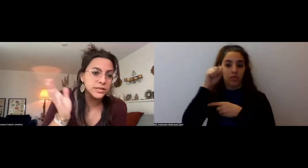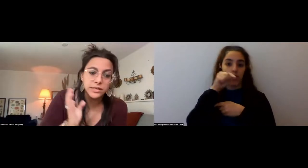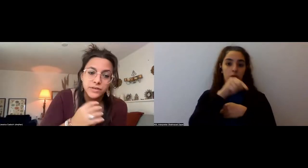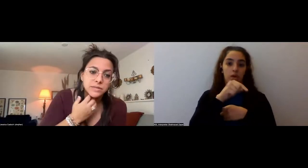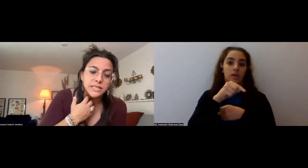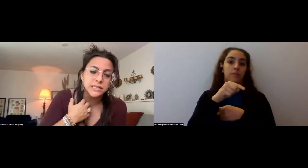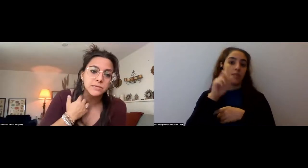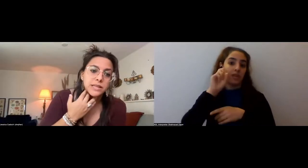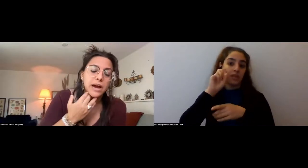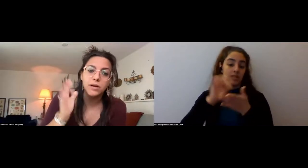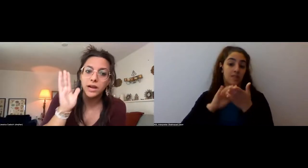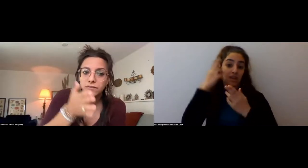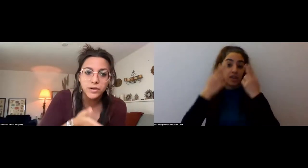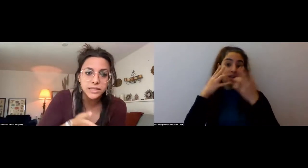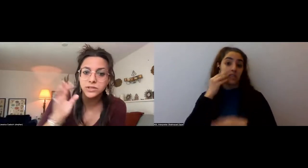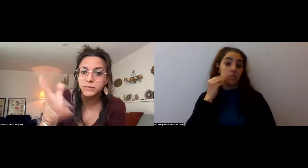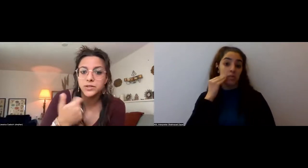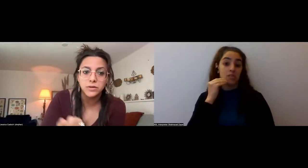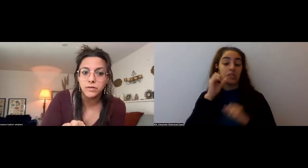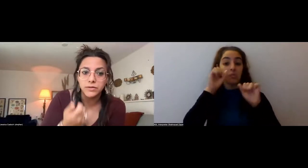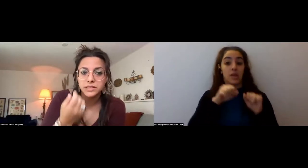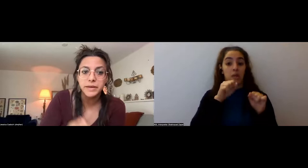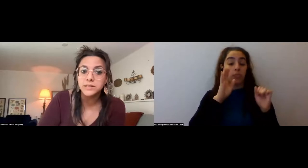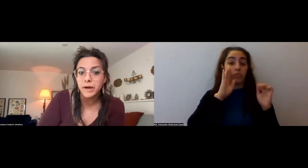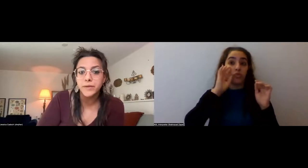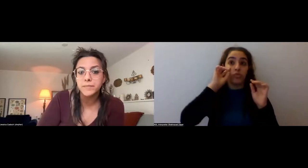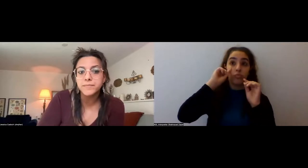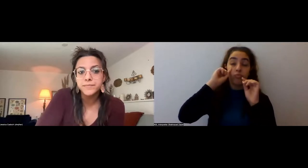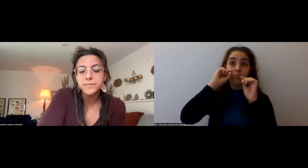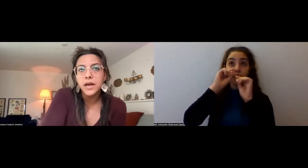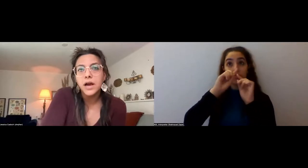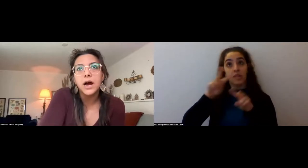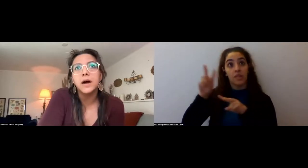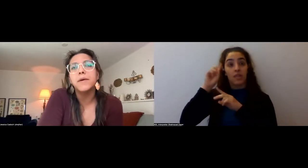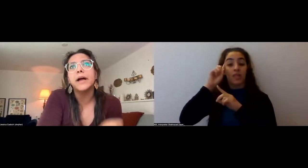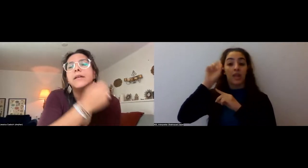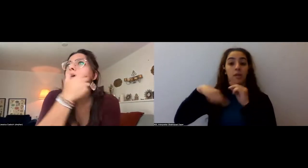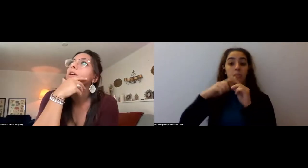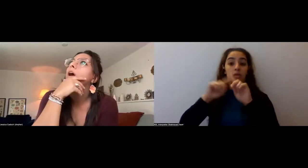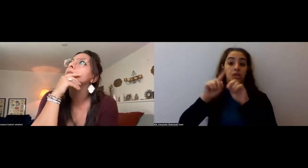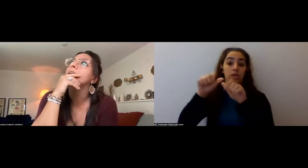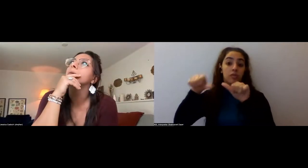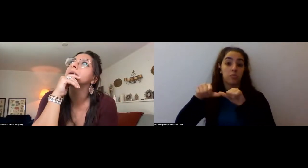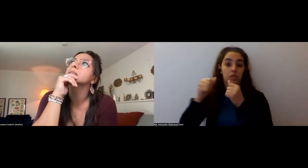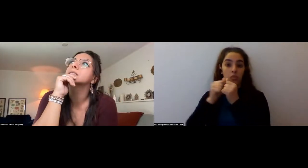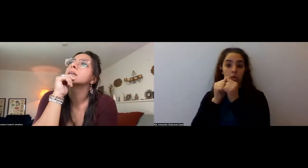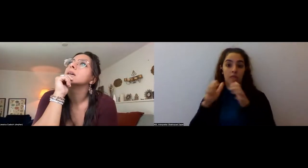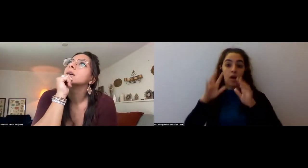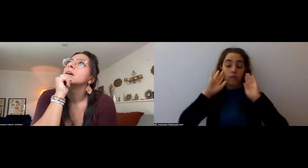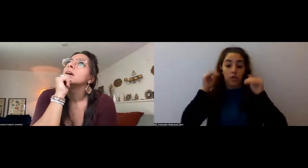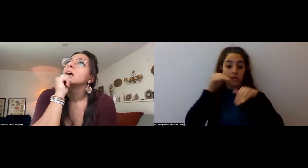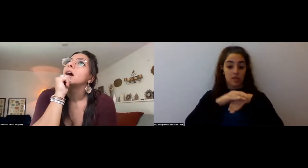wander off into different spaces without kind of focusing too much on, on the space around them. Um, and other art therapies.